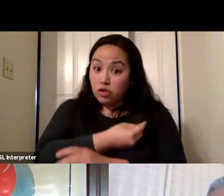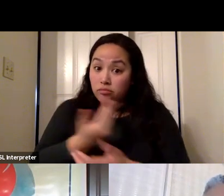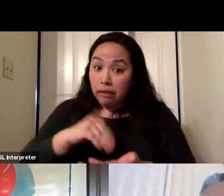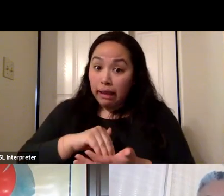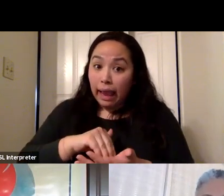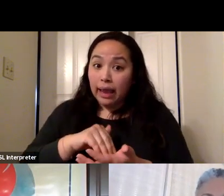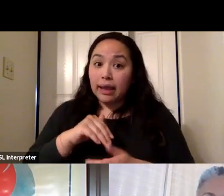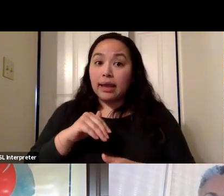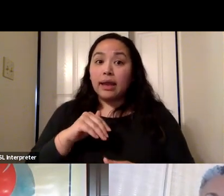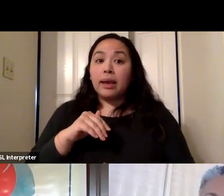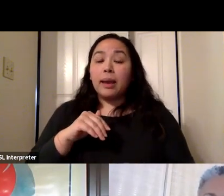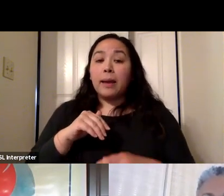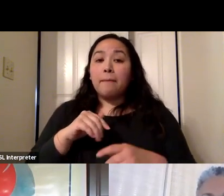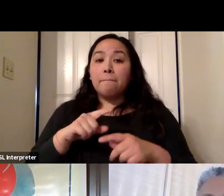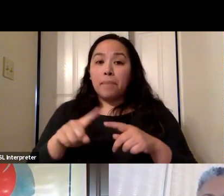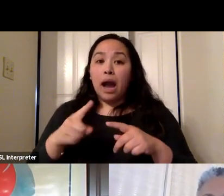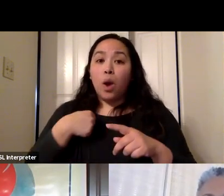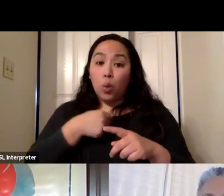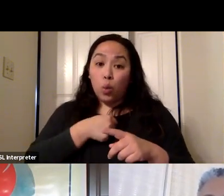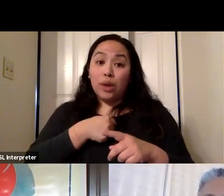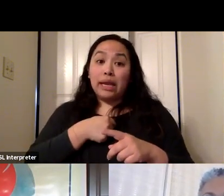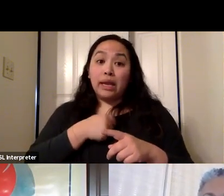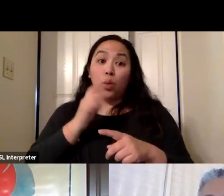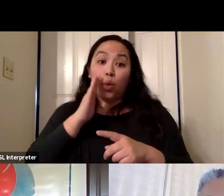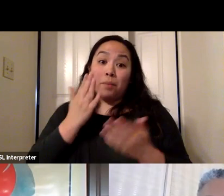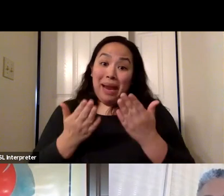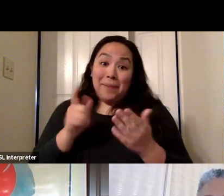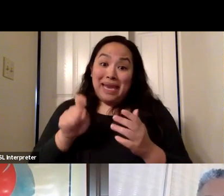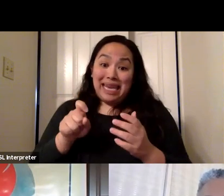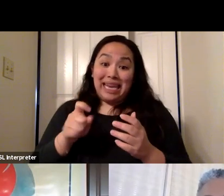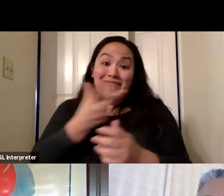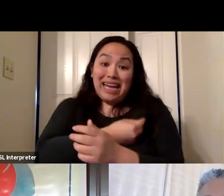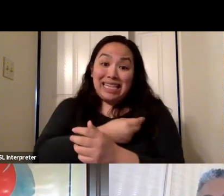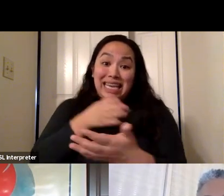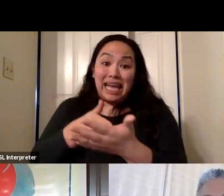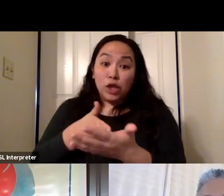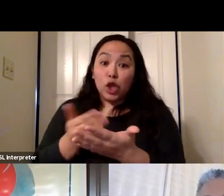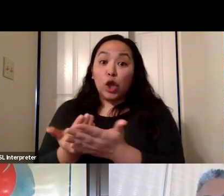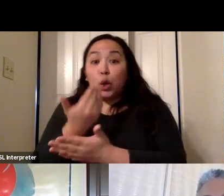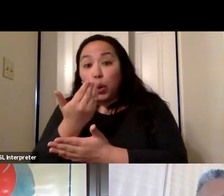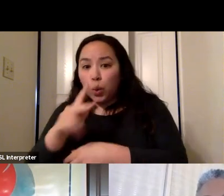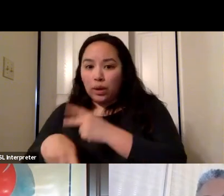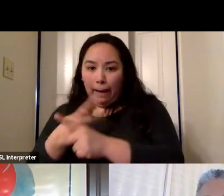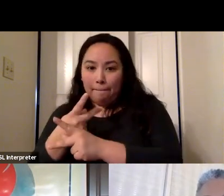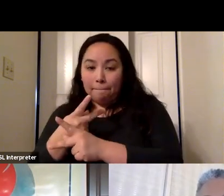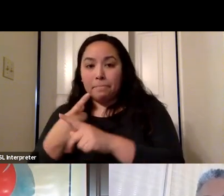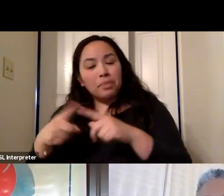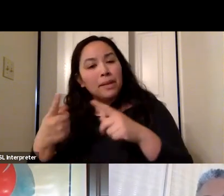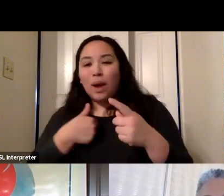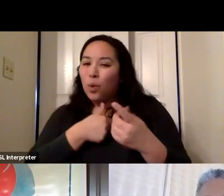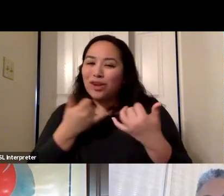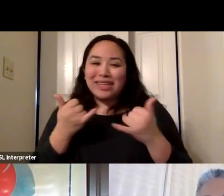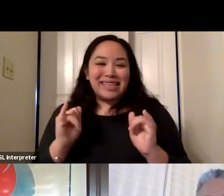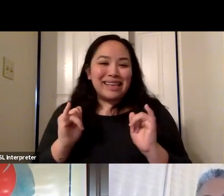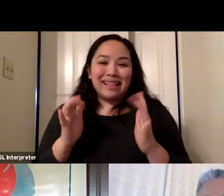semantics. But at that point, we'd really need a vaccine against the new type. And we're really hopeful because we are still in a race. We really are